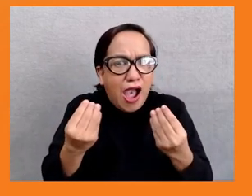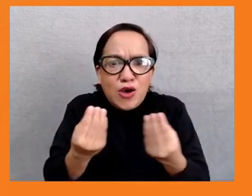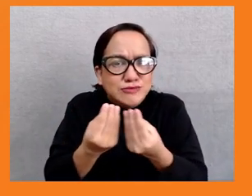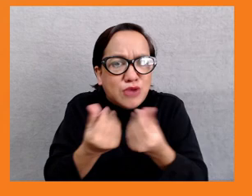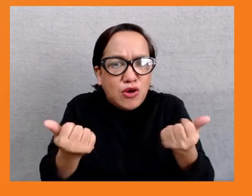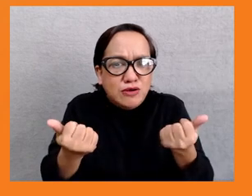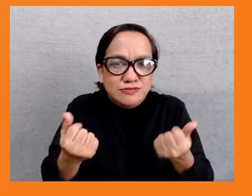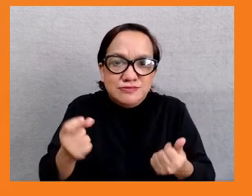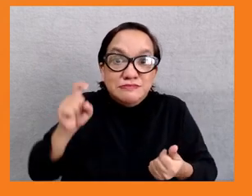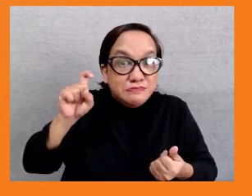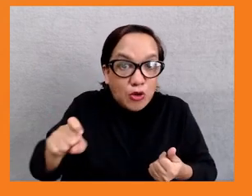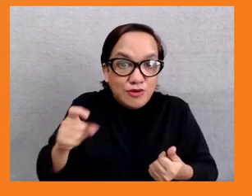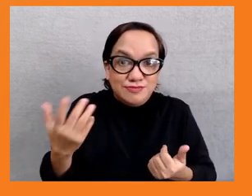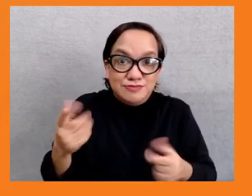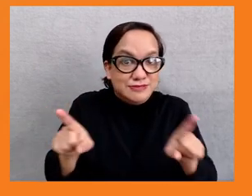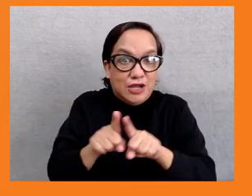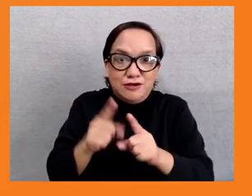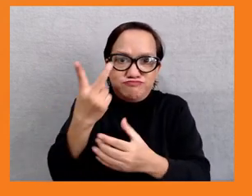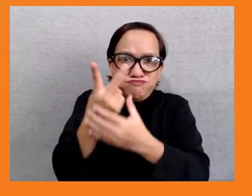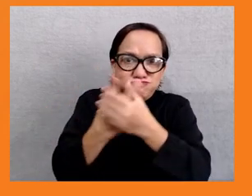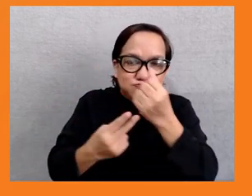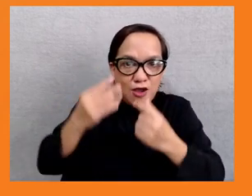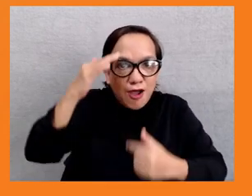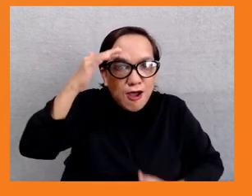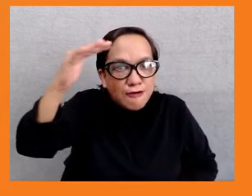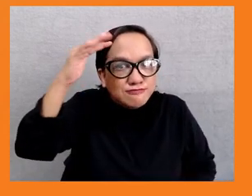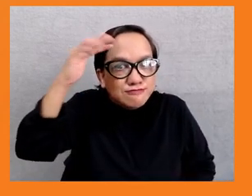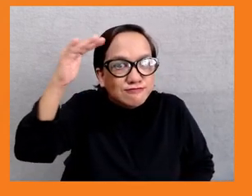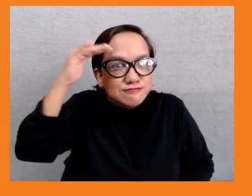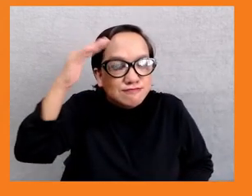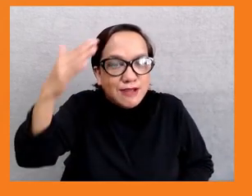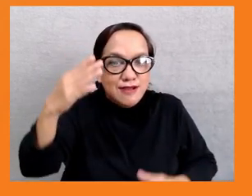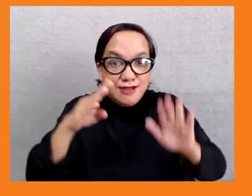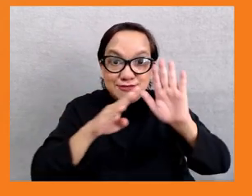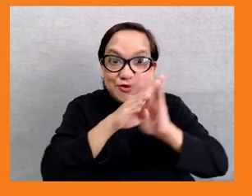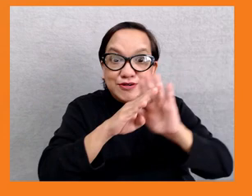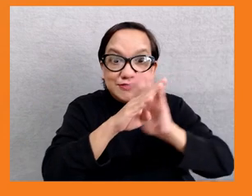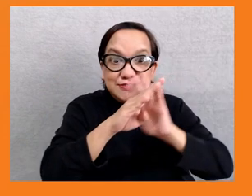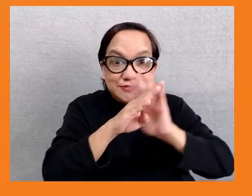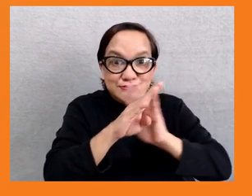from all development partners and countries in the region. We need to be better by